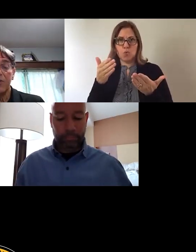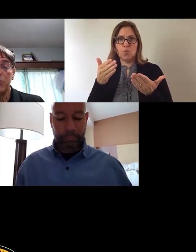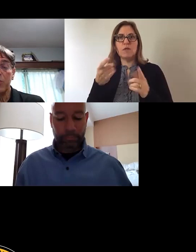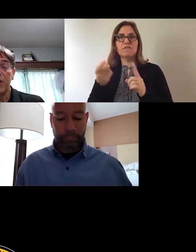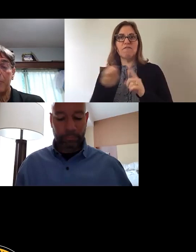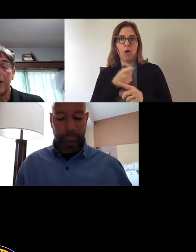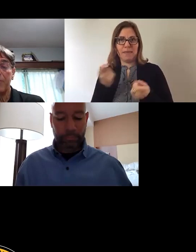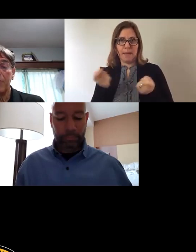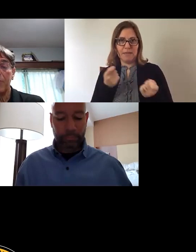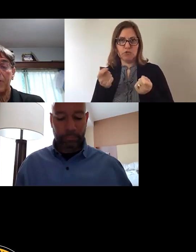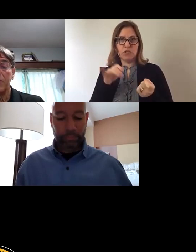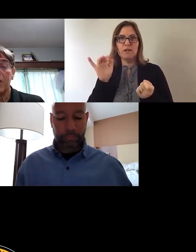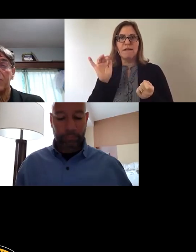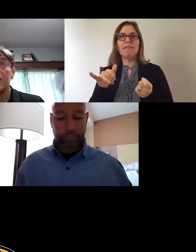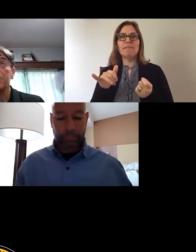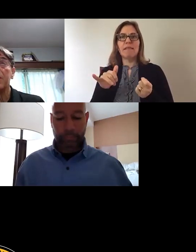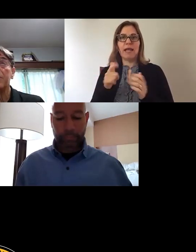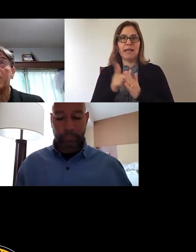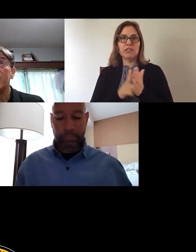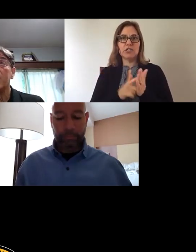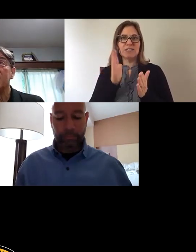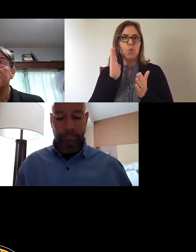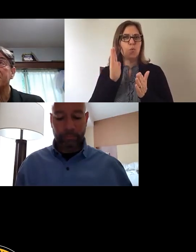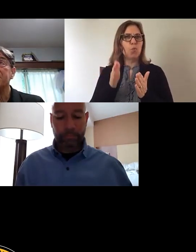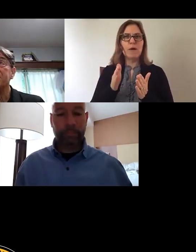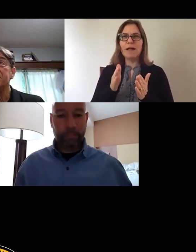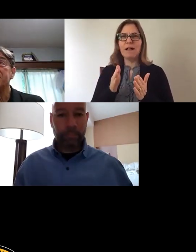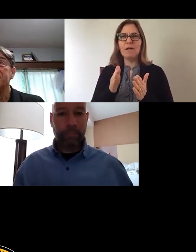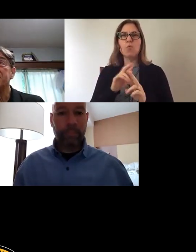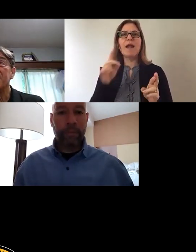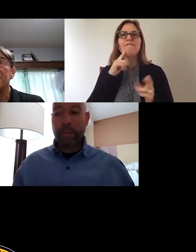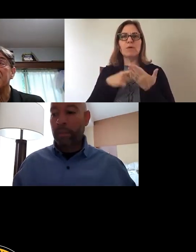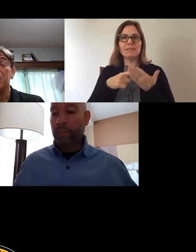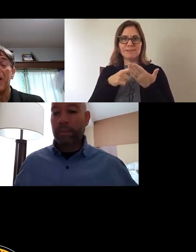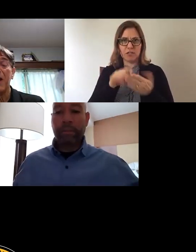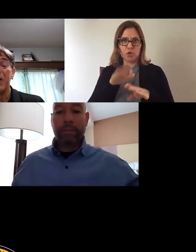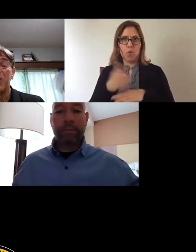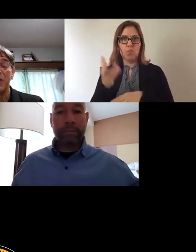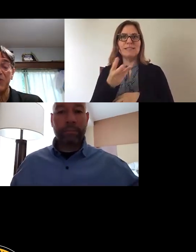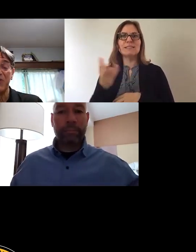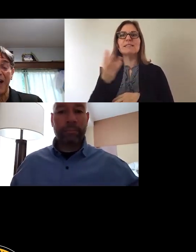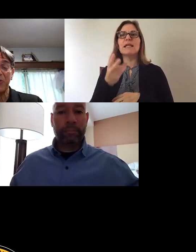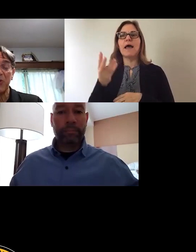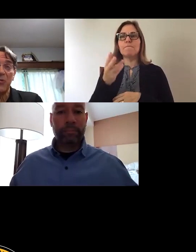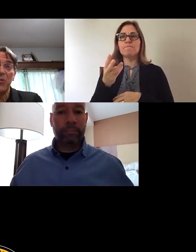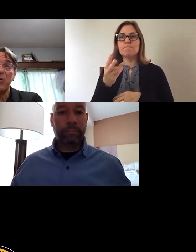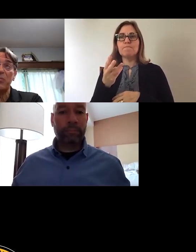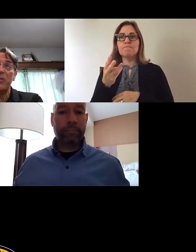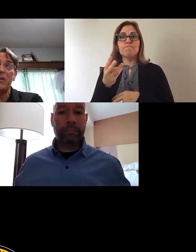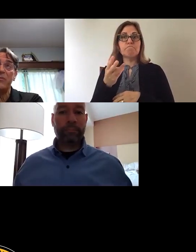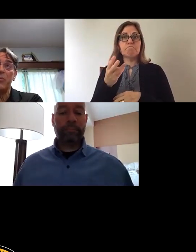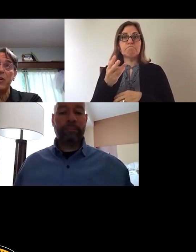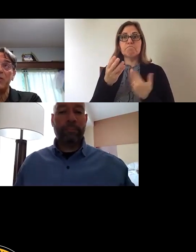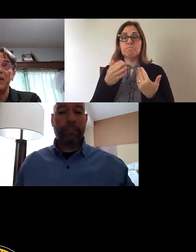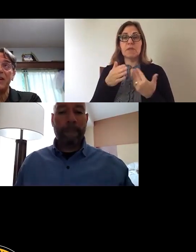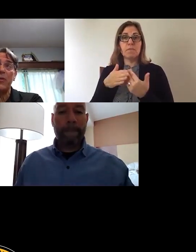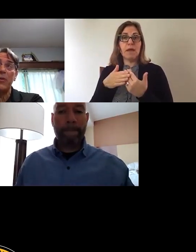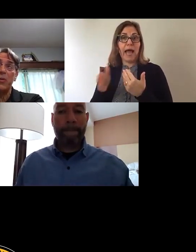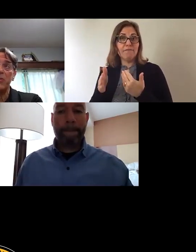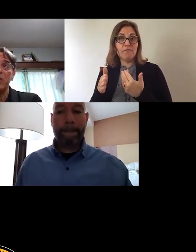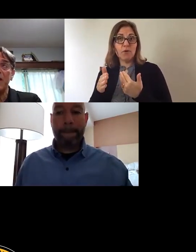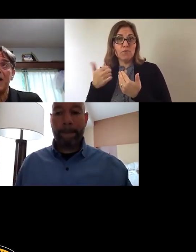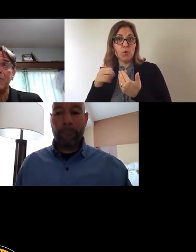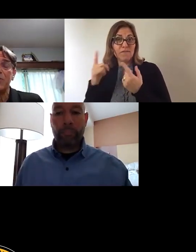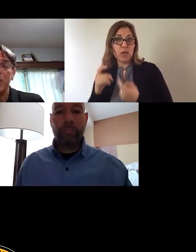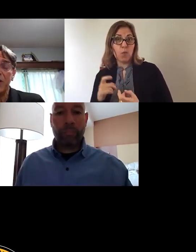legislation will come up for discussion, I believe, on Wednesday. And if you have any questions after, or if you want to do that now,